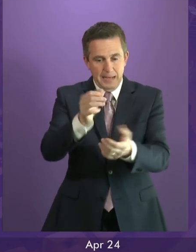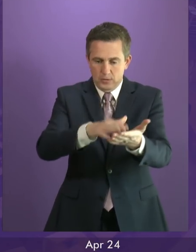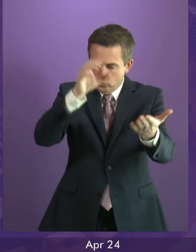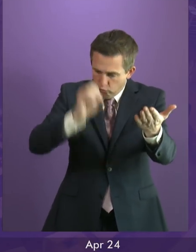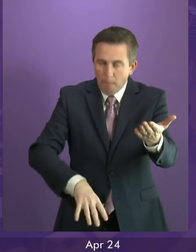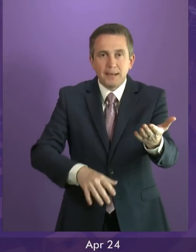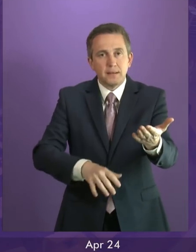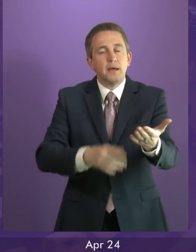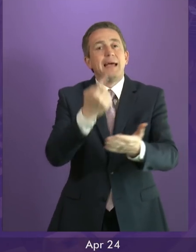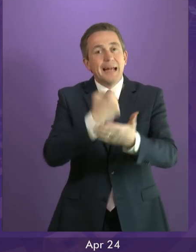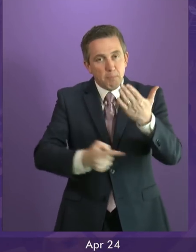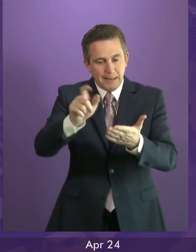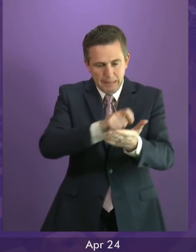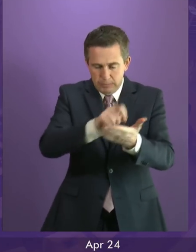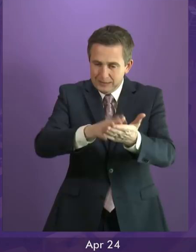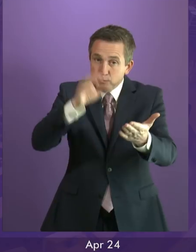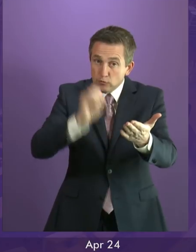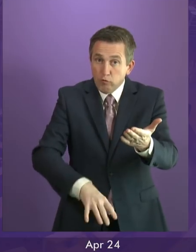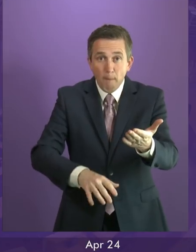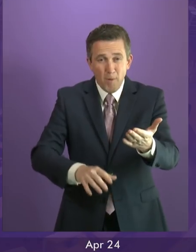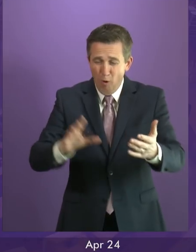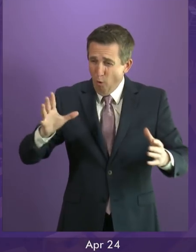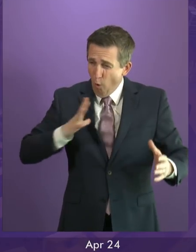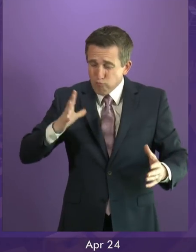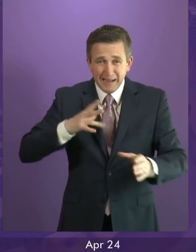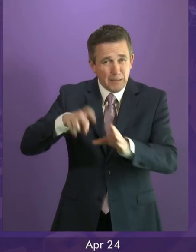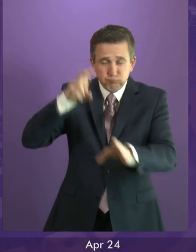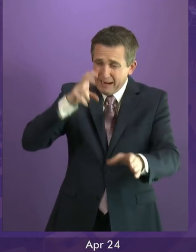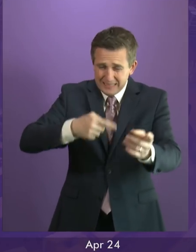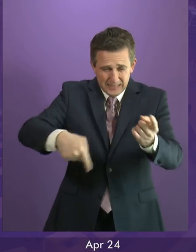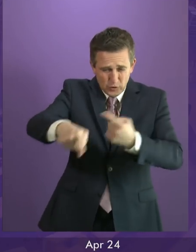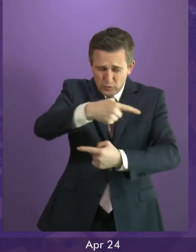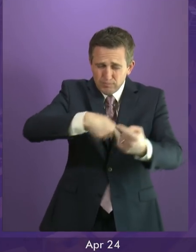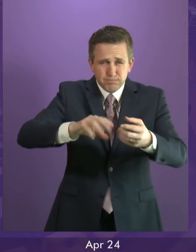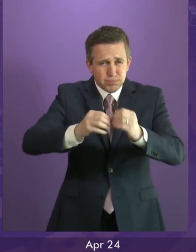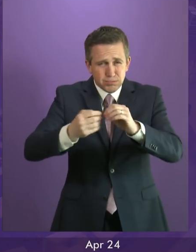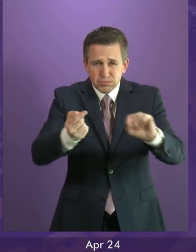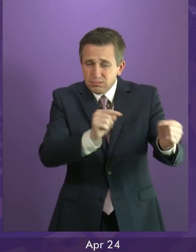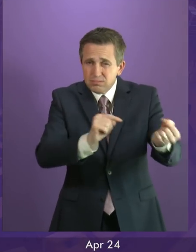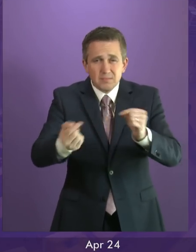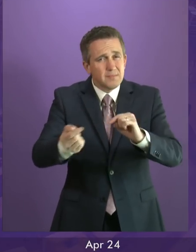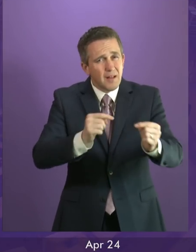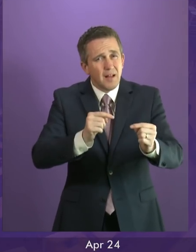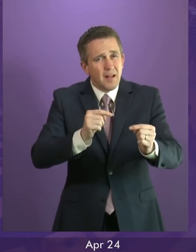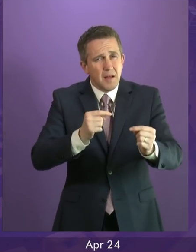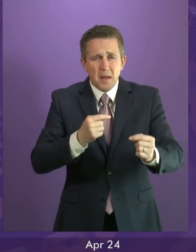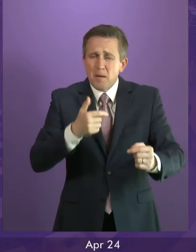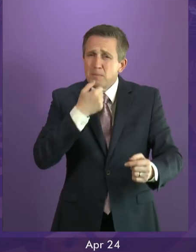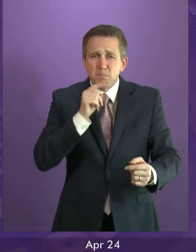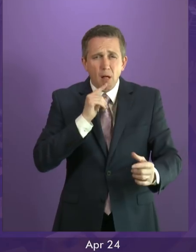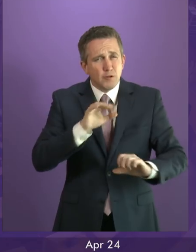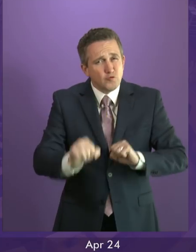table. With all the division and chaos with Brexit, with all the wounds still open